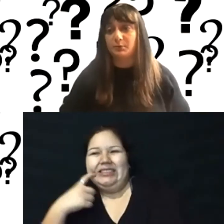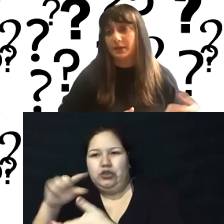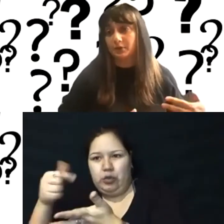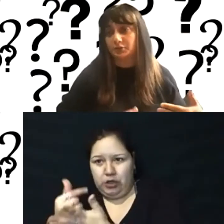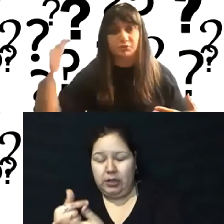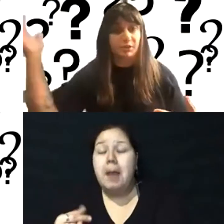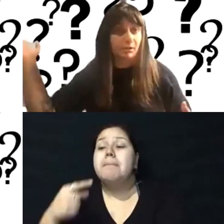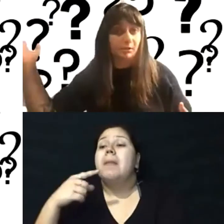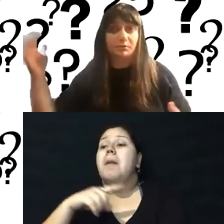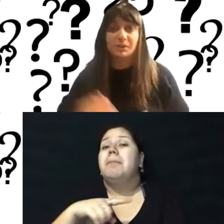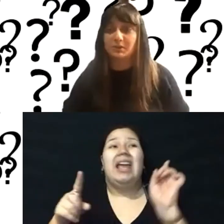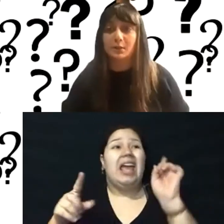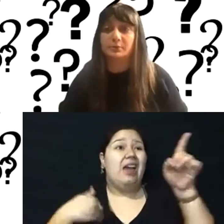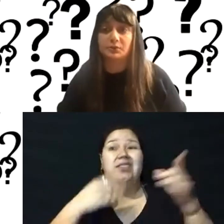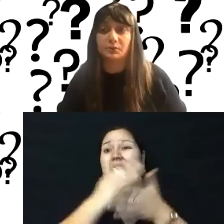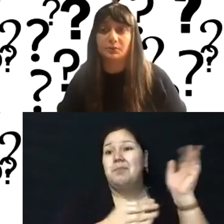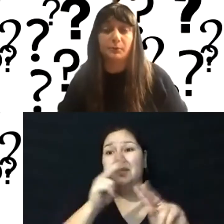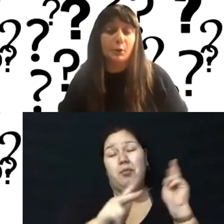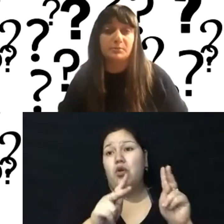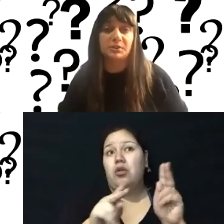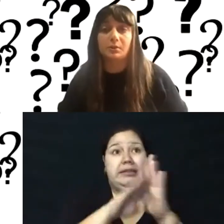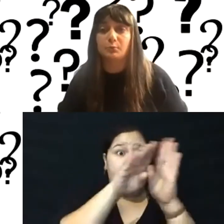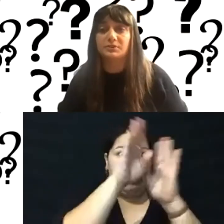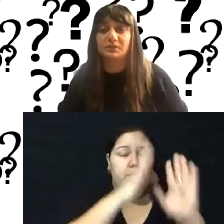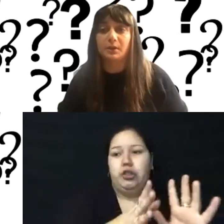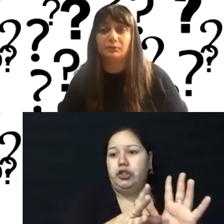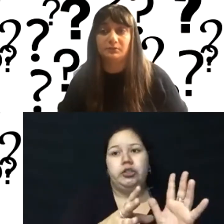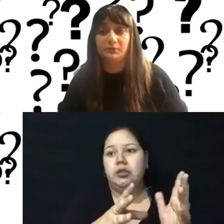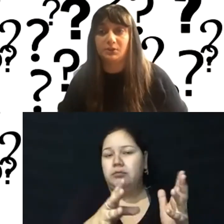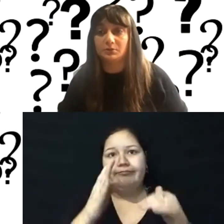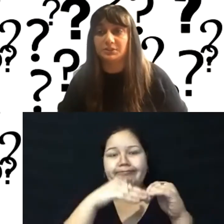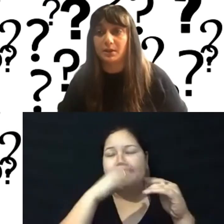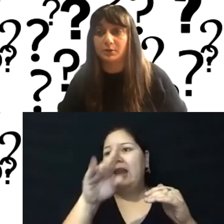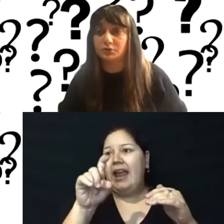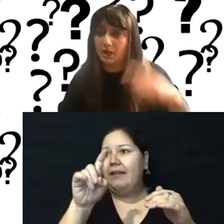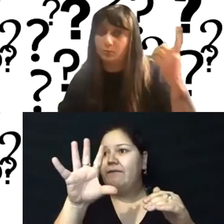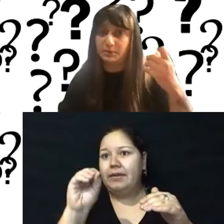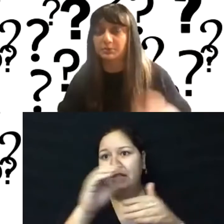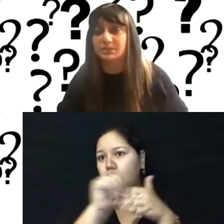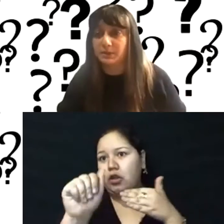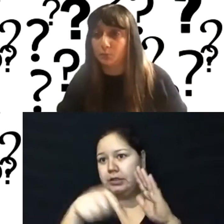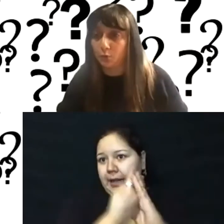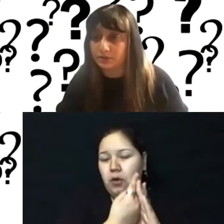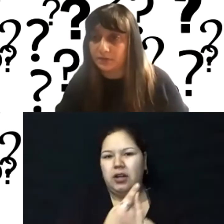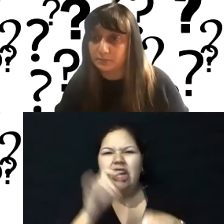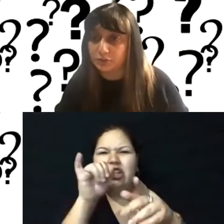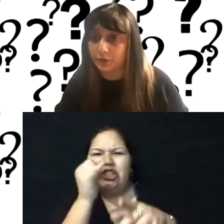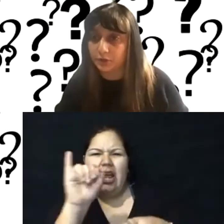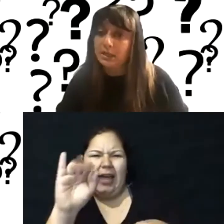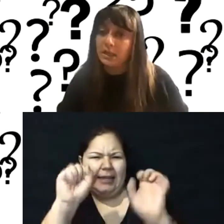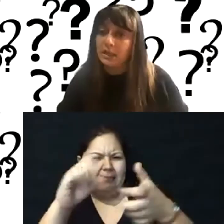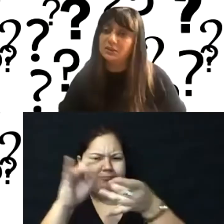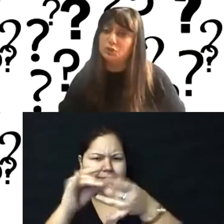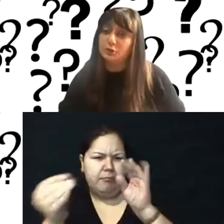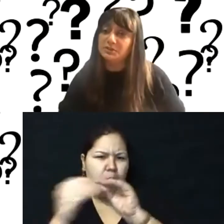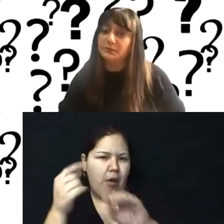have people that are charging, you know, some developers or firms are upwards of $150 an hour. Jai would be able to speak more to this, I'm sure.